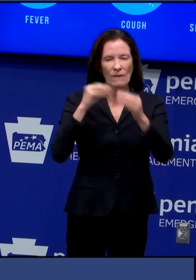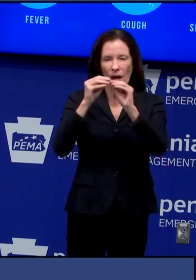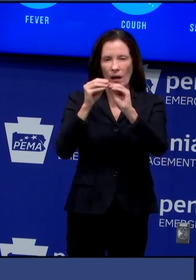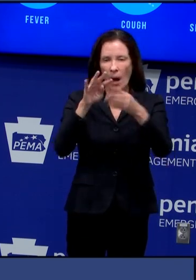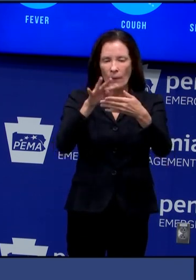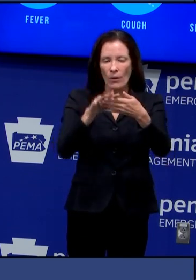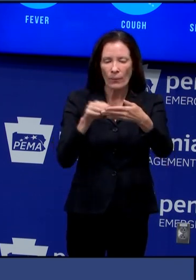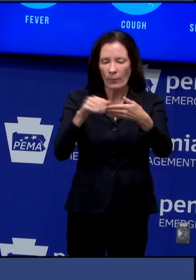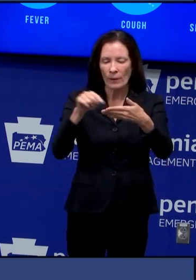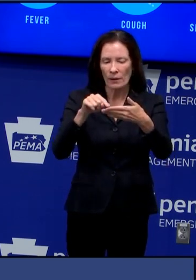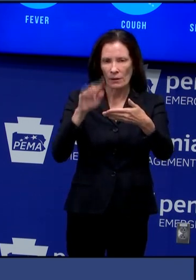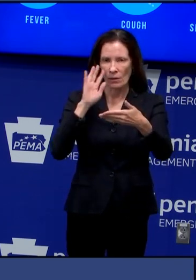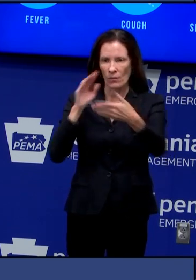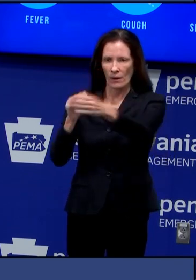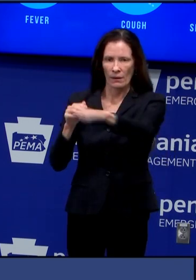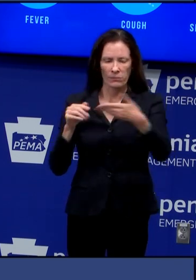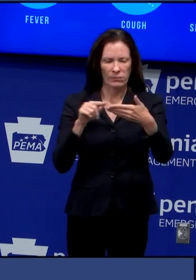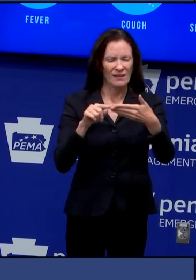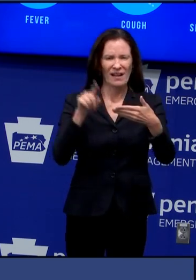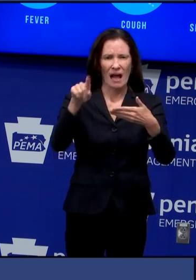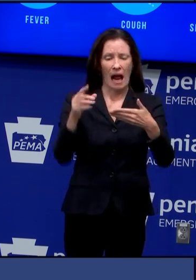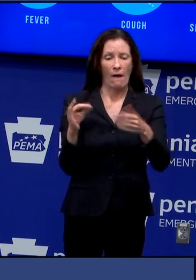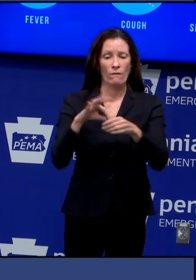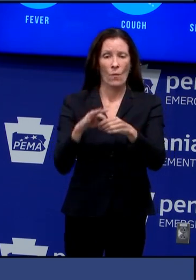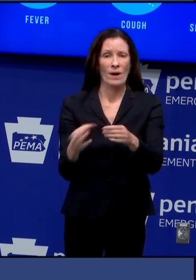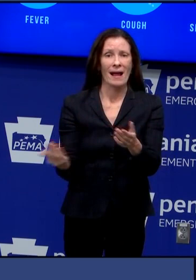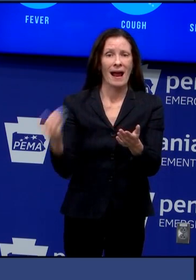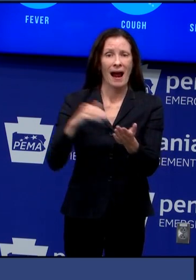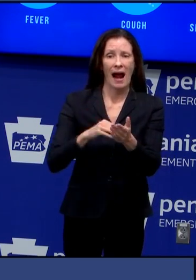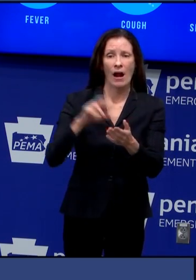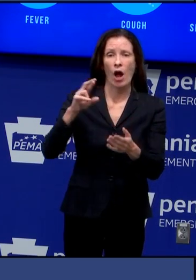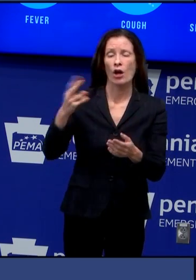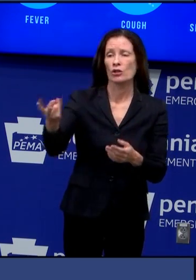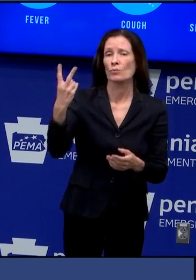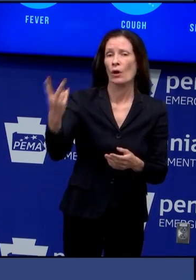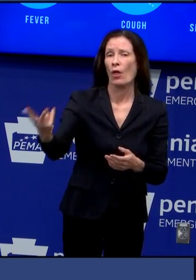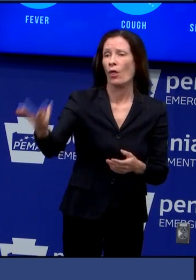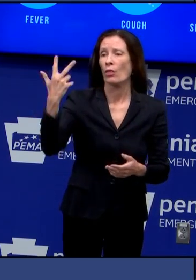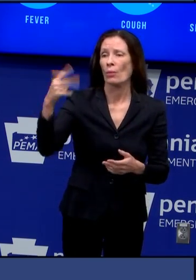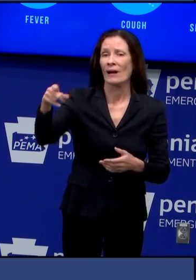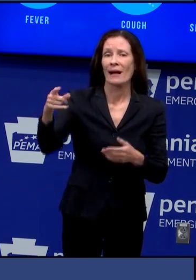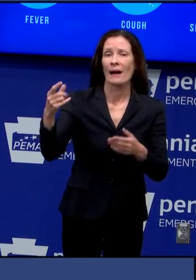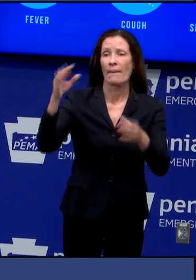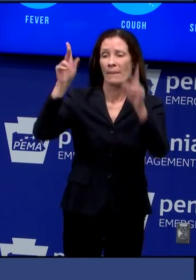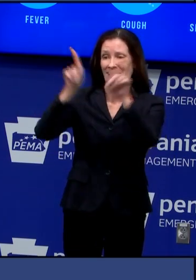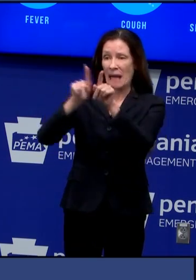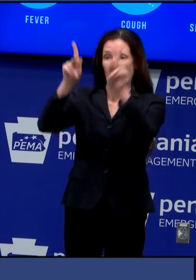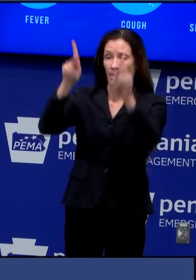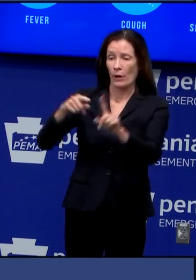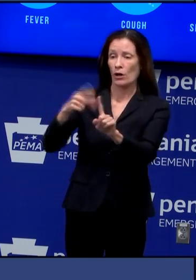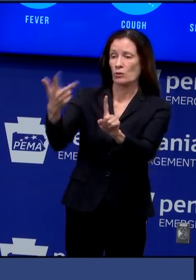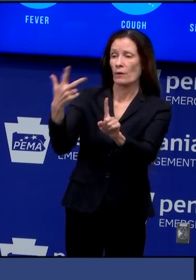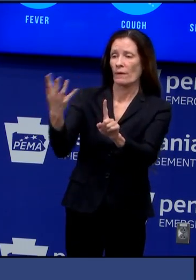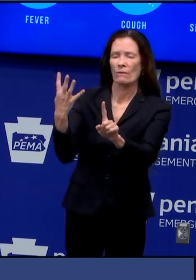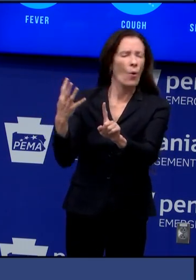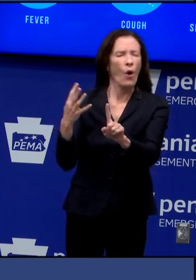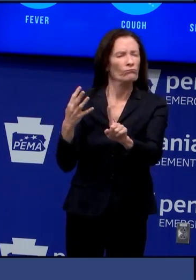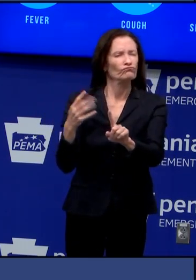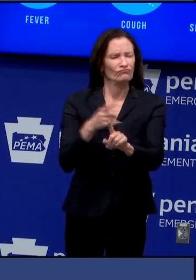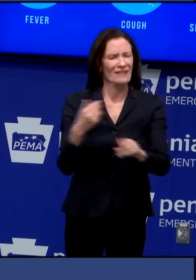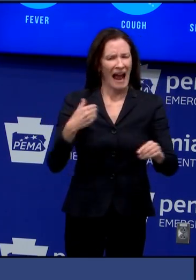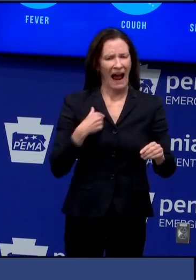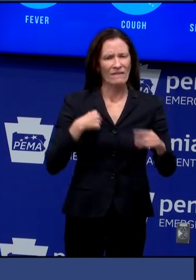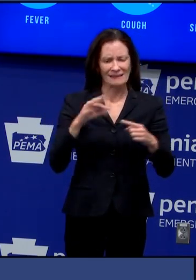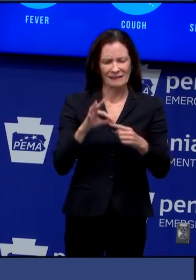literally not possible for more than one ballot to be attributed to a voter uh in our system